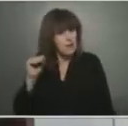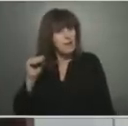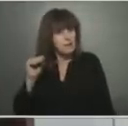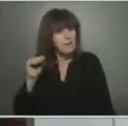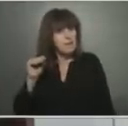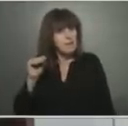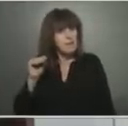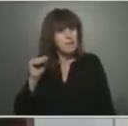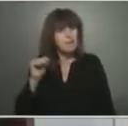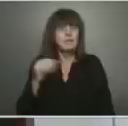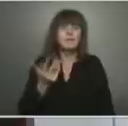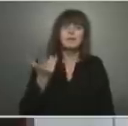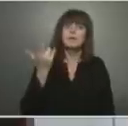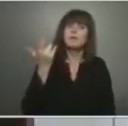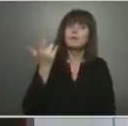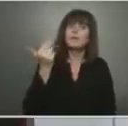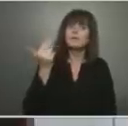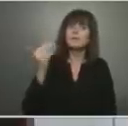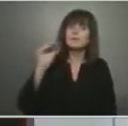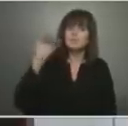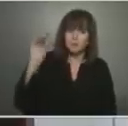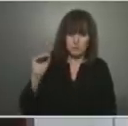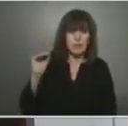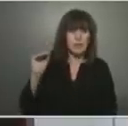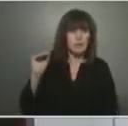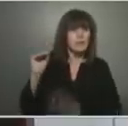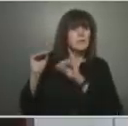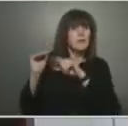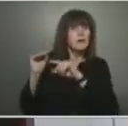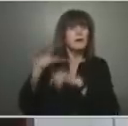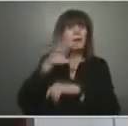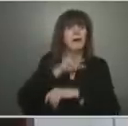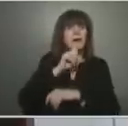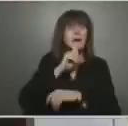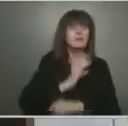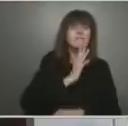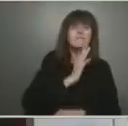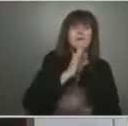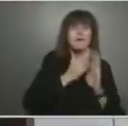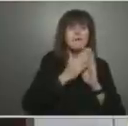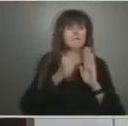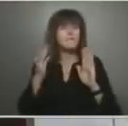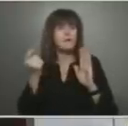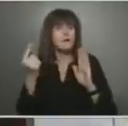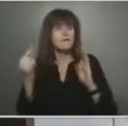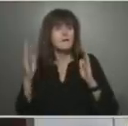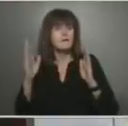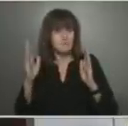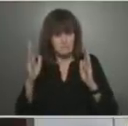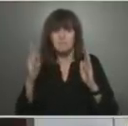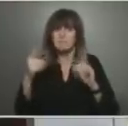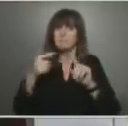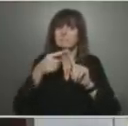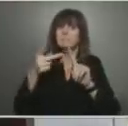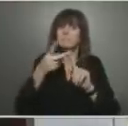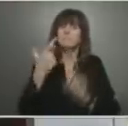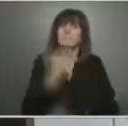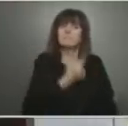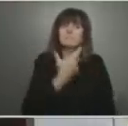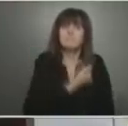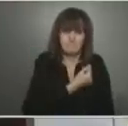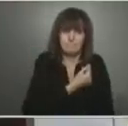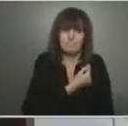5 to 11-year-olds are now fully vaccinated with two doses. While these numbers represent a great